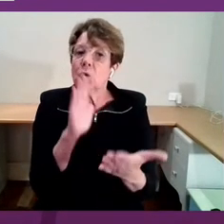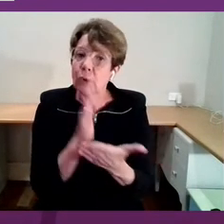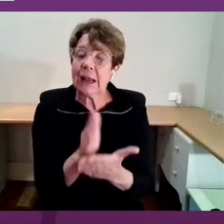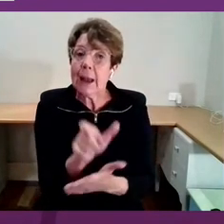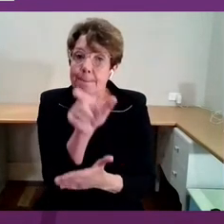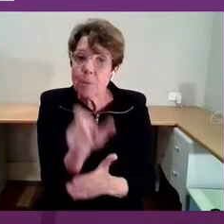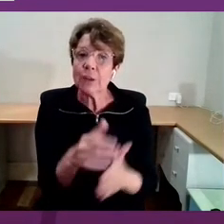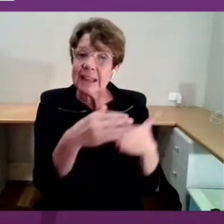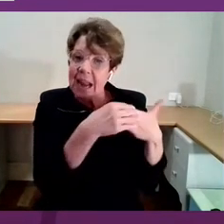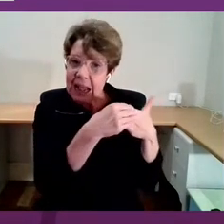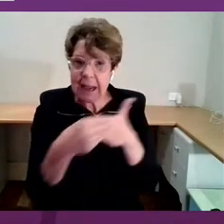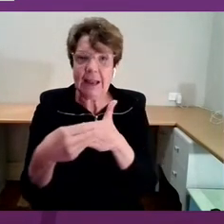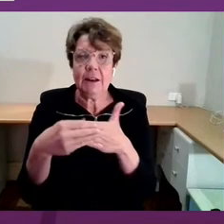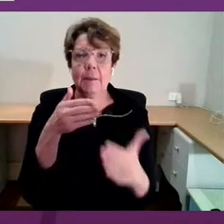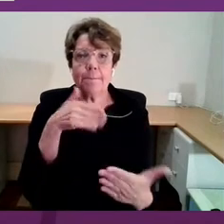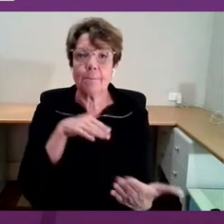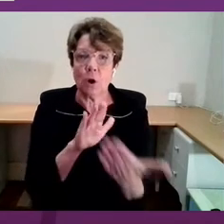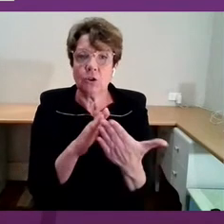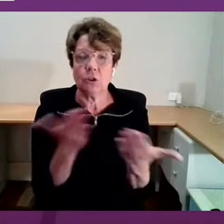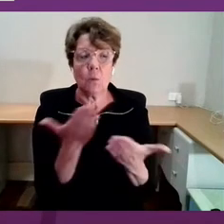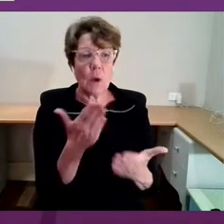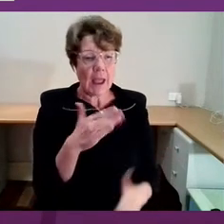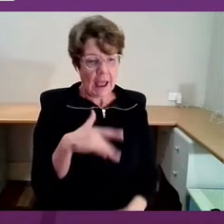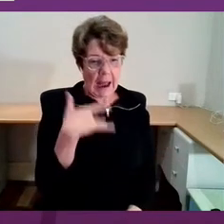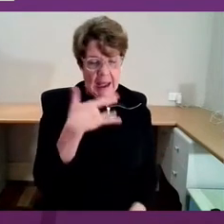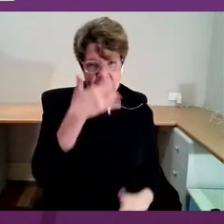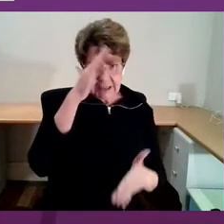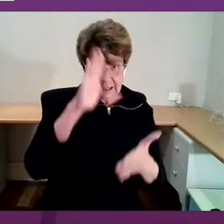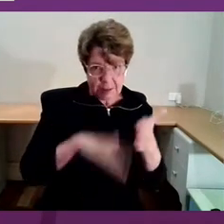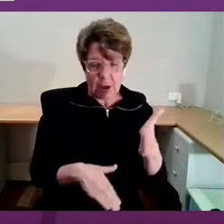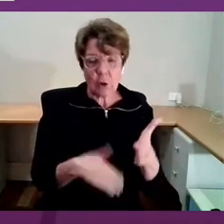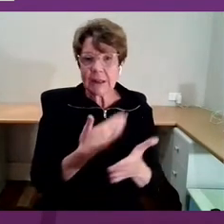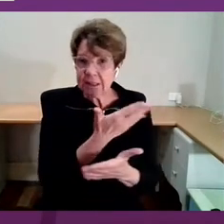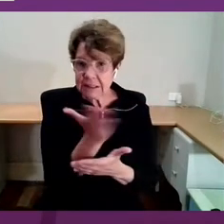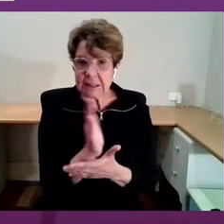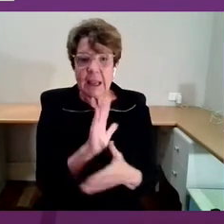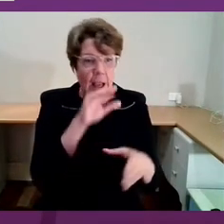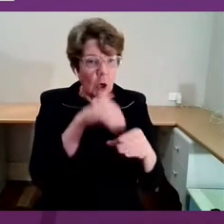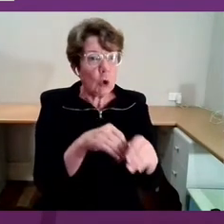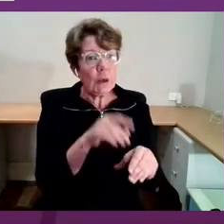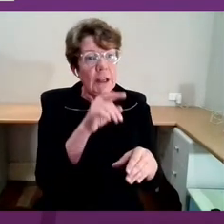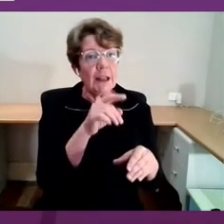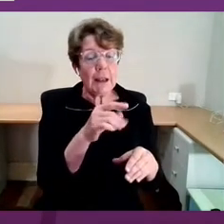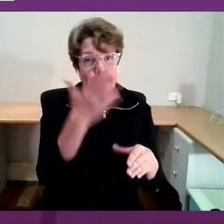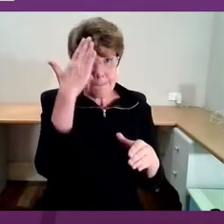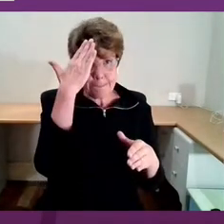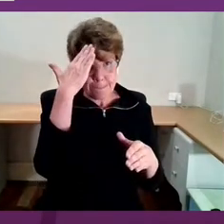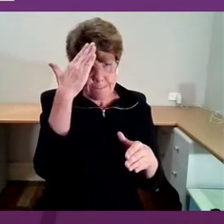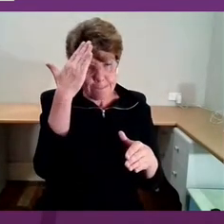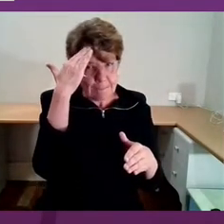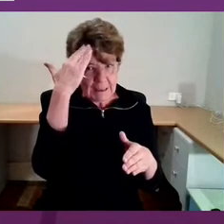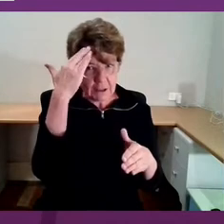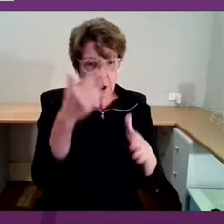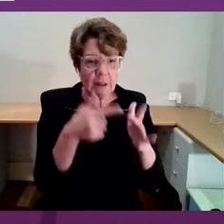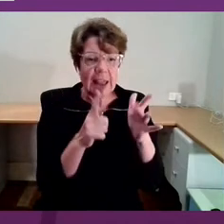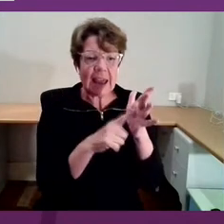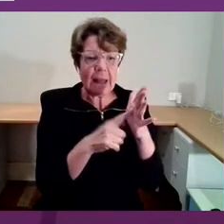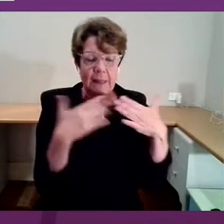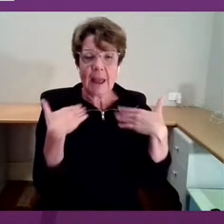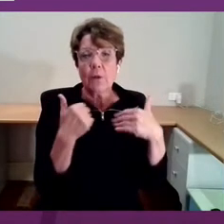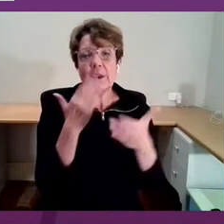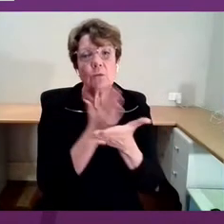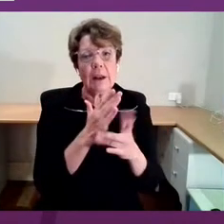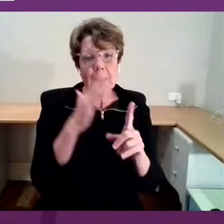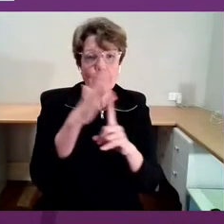the reality of our lived and living experience, including that of our mental health, is core to our life and shapes the way